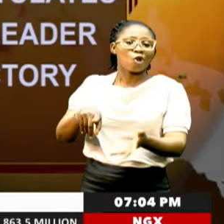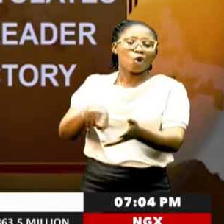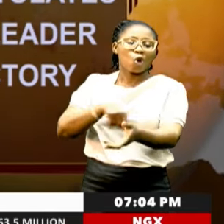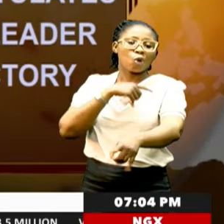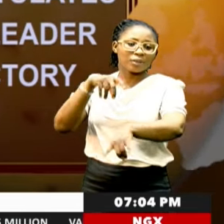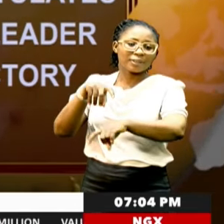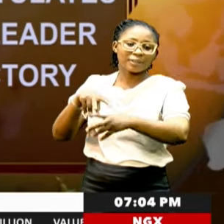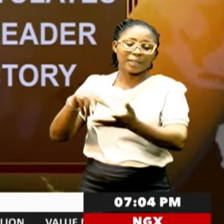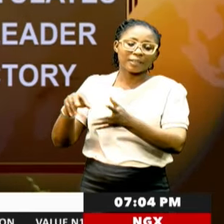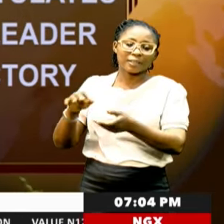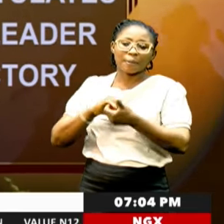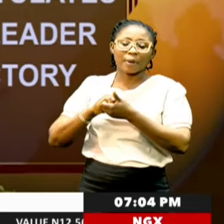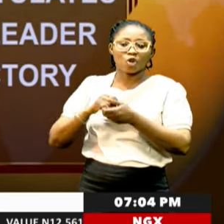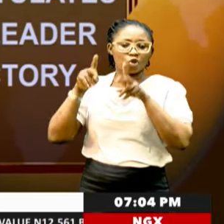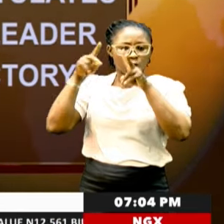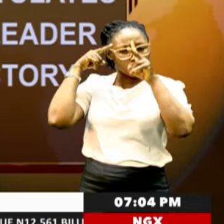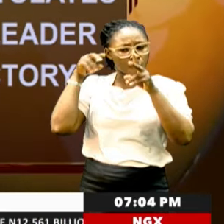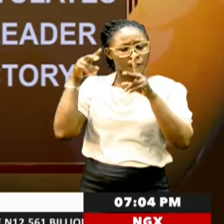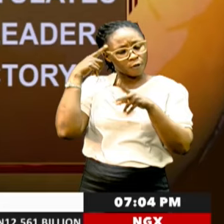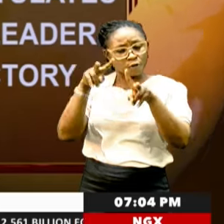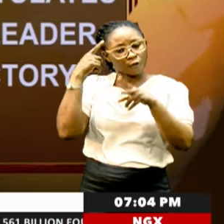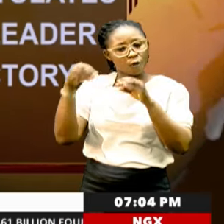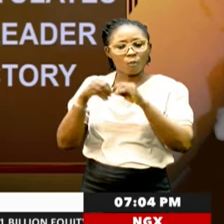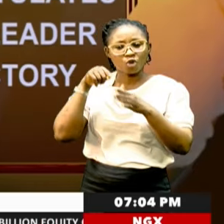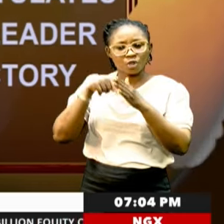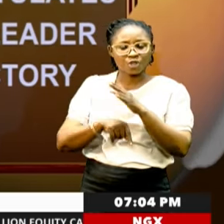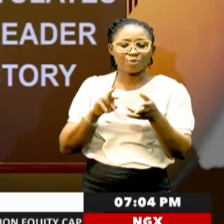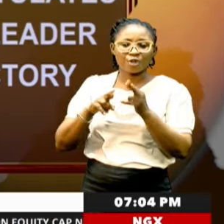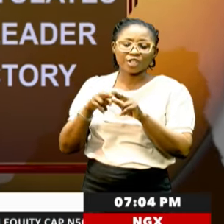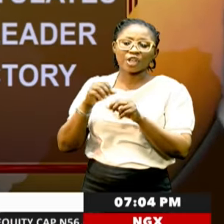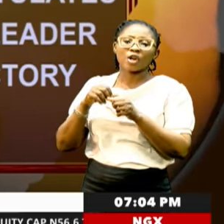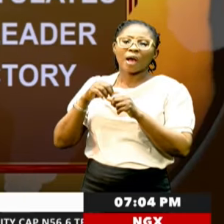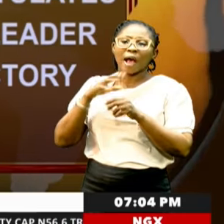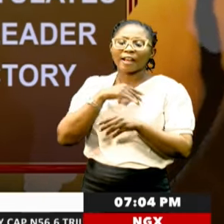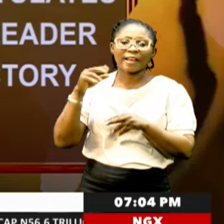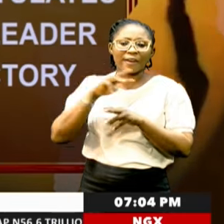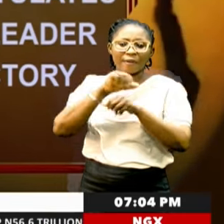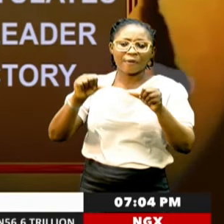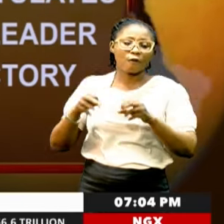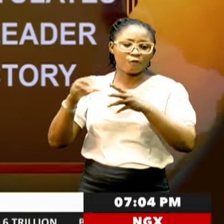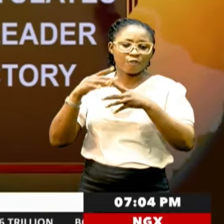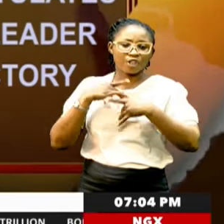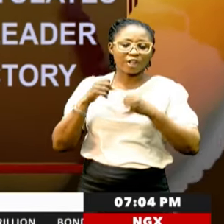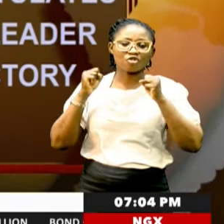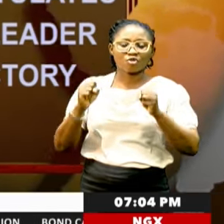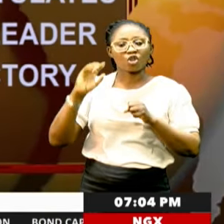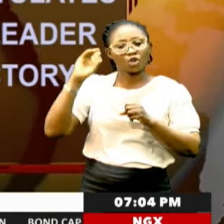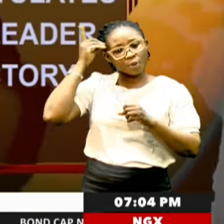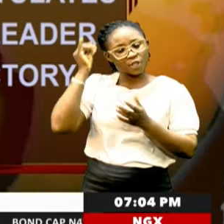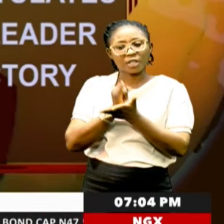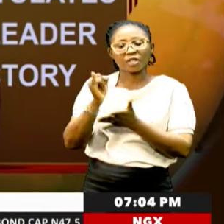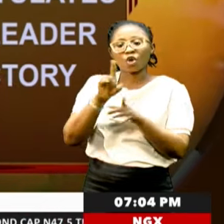deepening relations between Nigeria and the United Kingdom in mutual areas of interest and in strengthening democratic institutions,